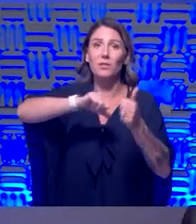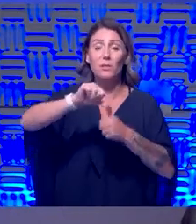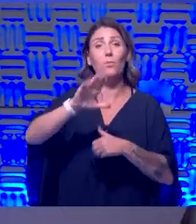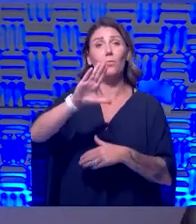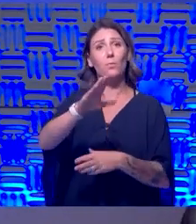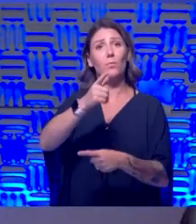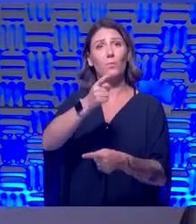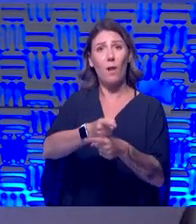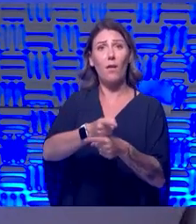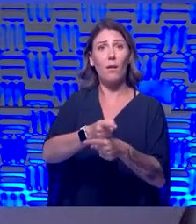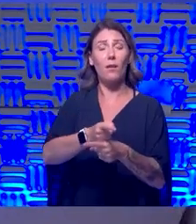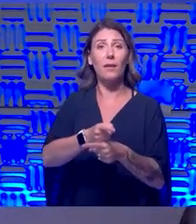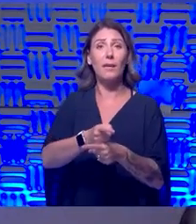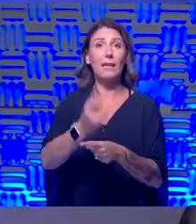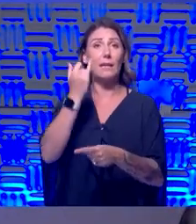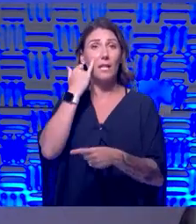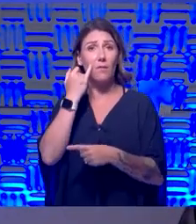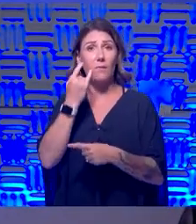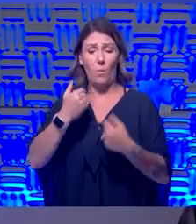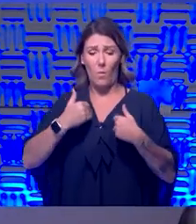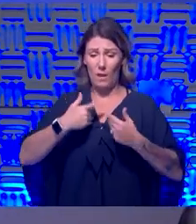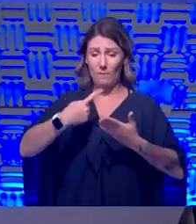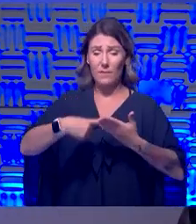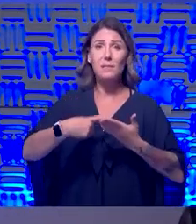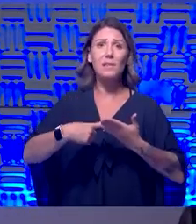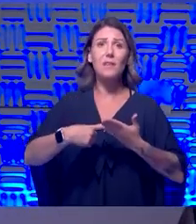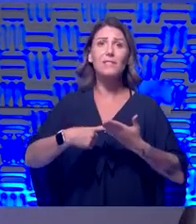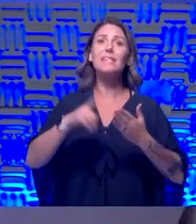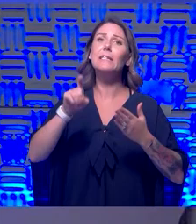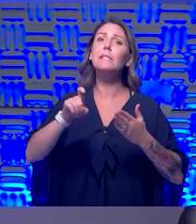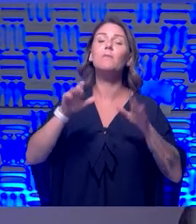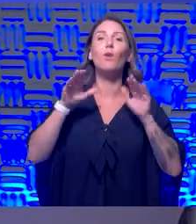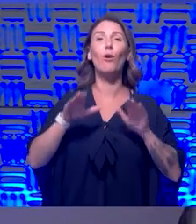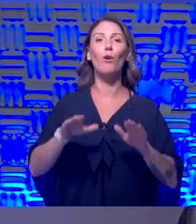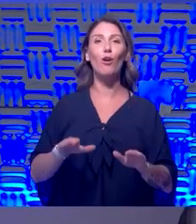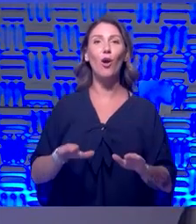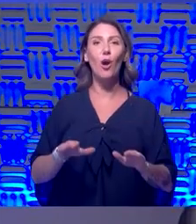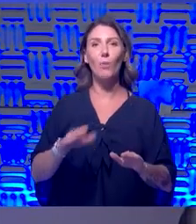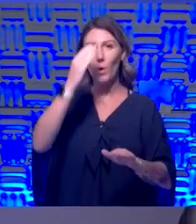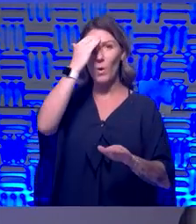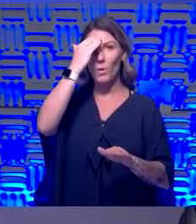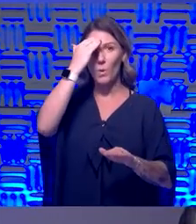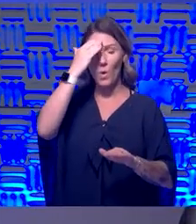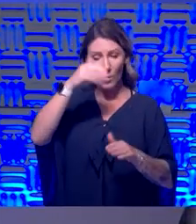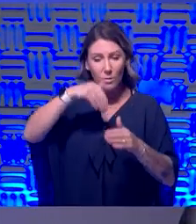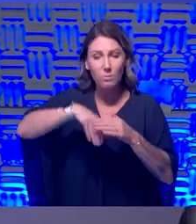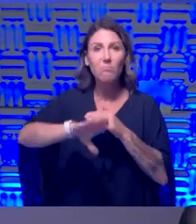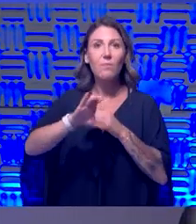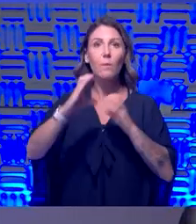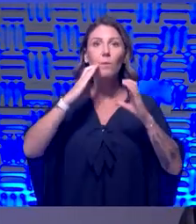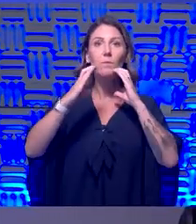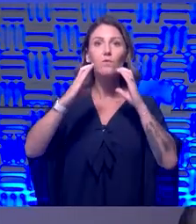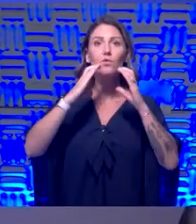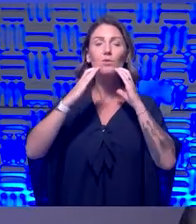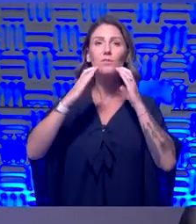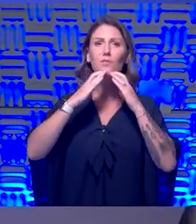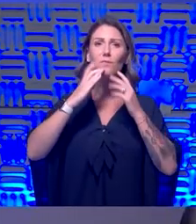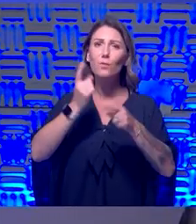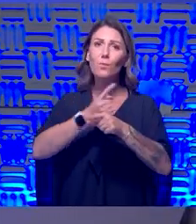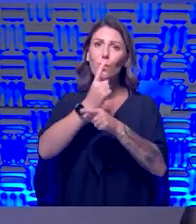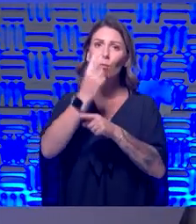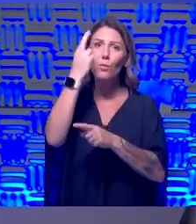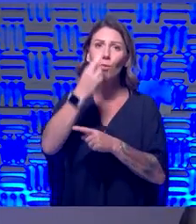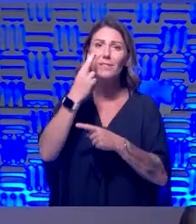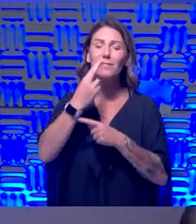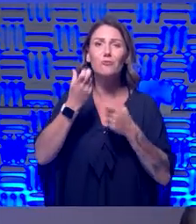you're right. If you're having these discussions, have them in a place of calm. Know that you're going into it for the right reasons to have this discussion, that you're trying to take